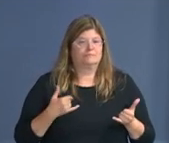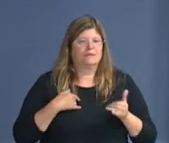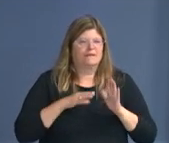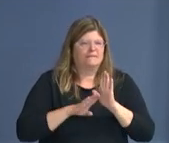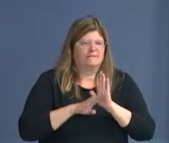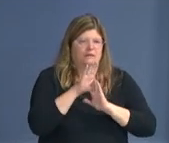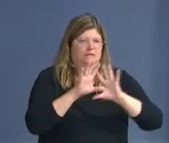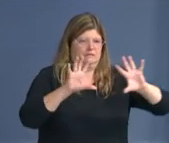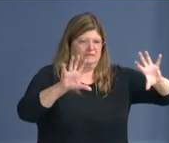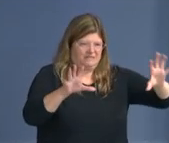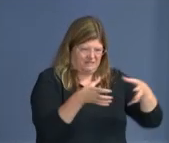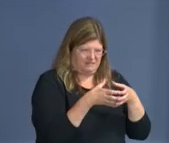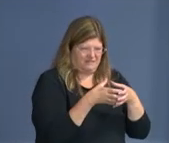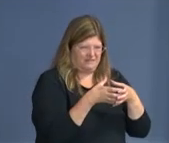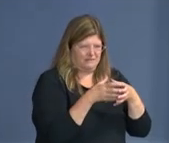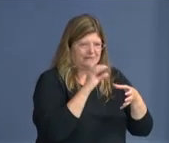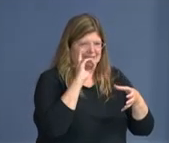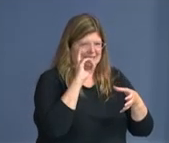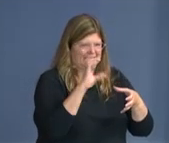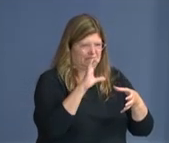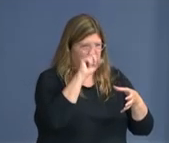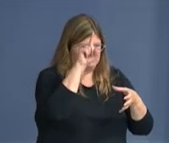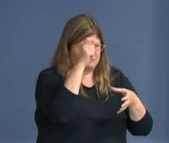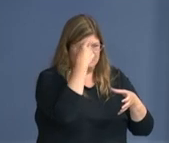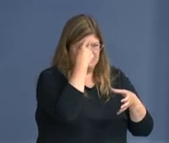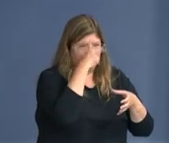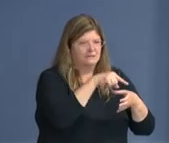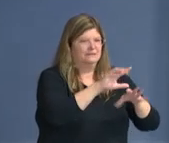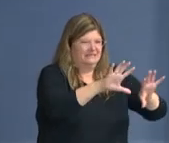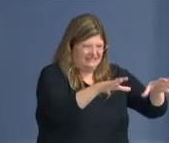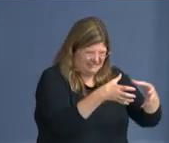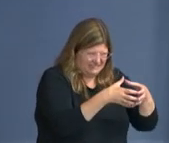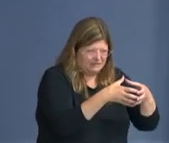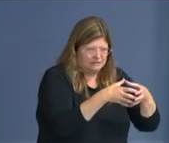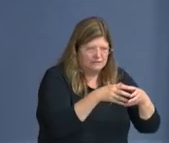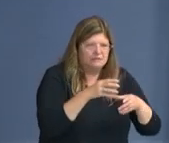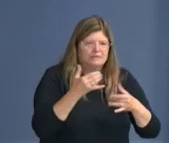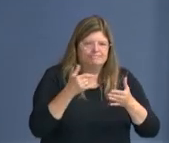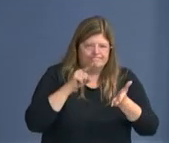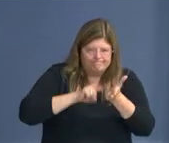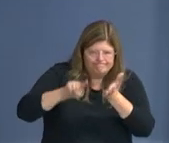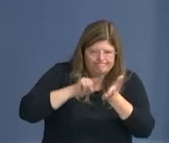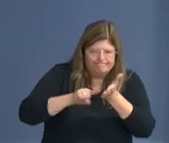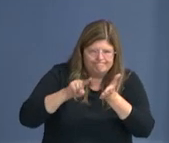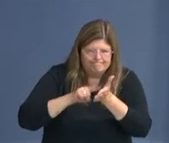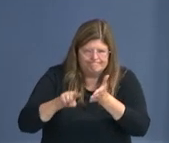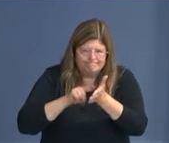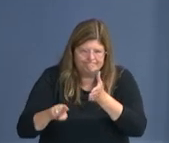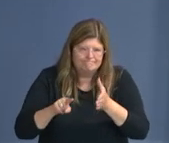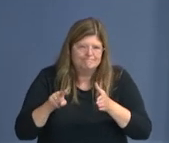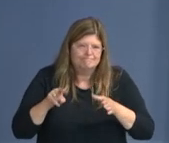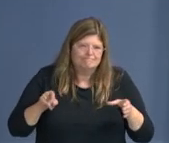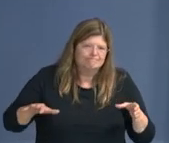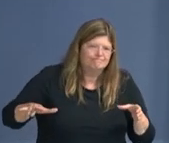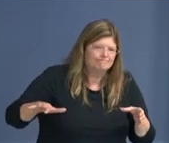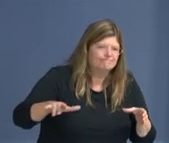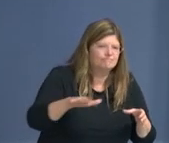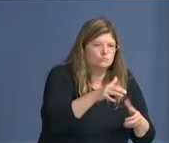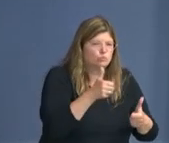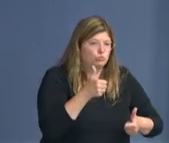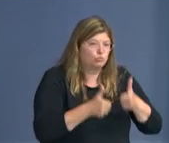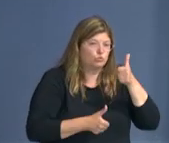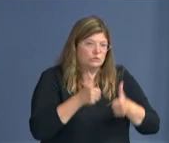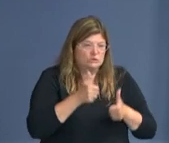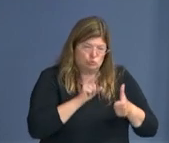kind of do some fact-finding, gathering, um, information and make some recommendations to me. I anticipate that we'll have a